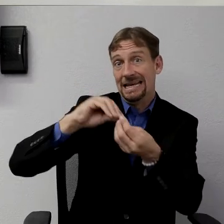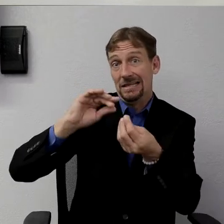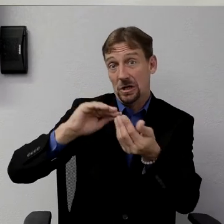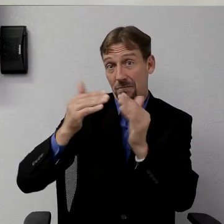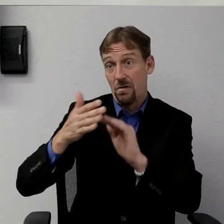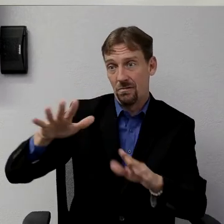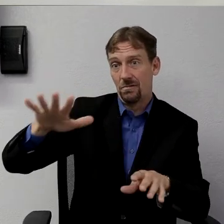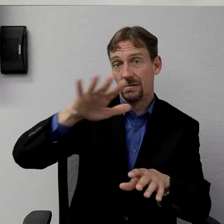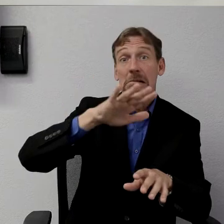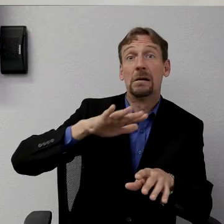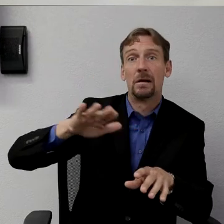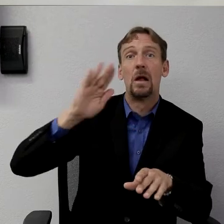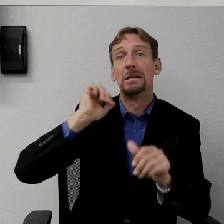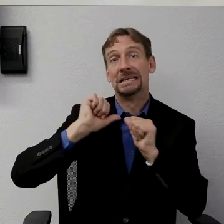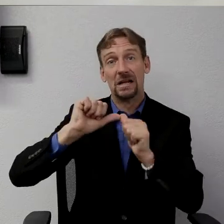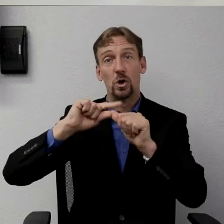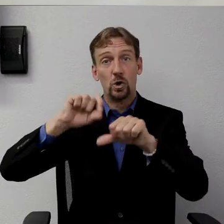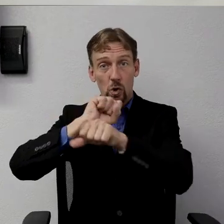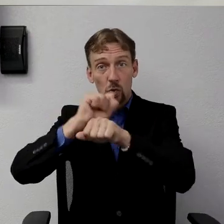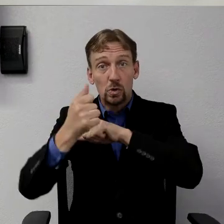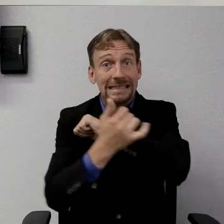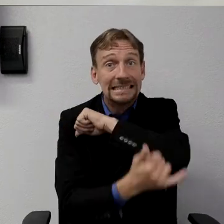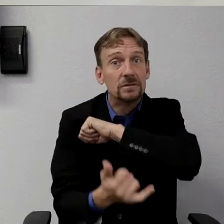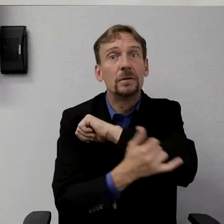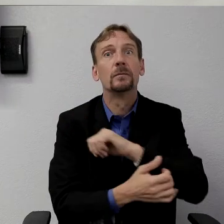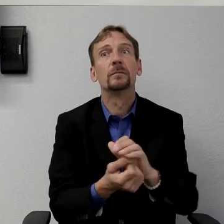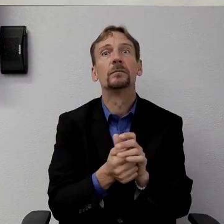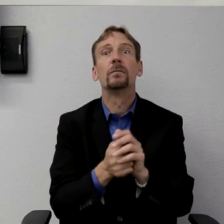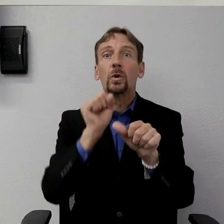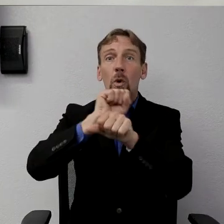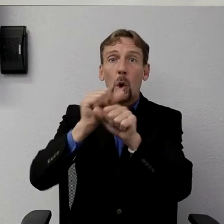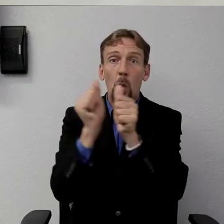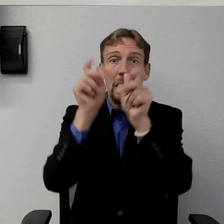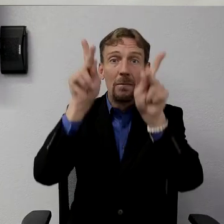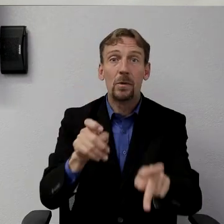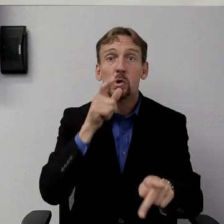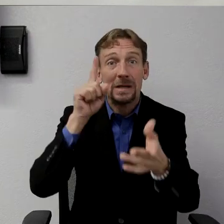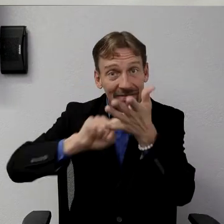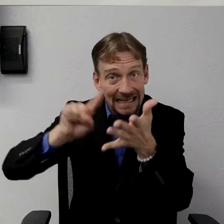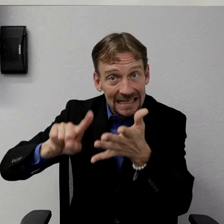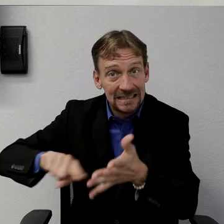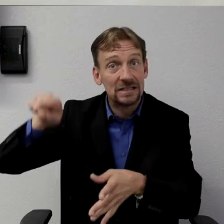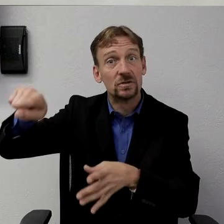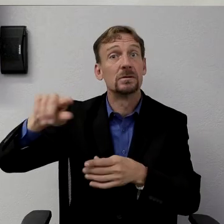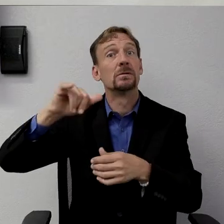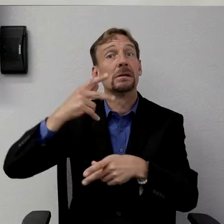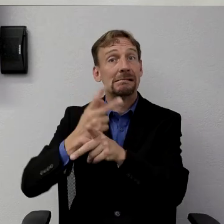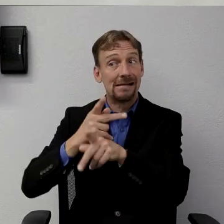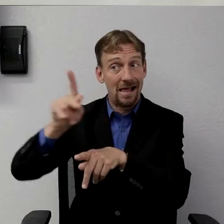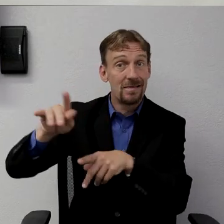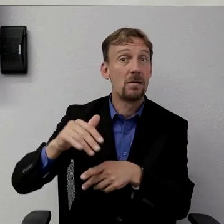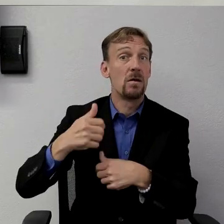through the county to get the person under investigation number and they will continue to come to our specimen